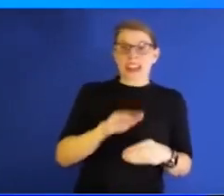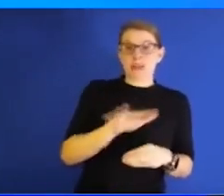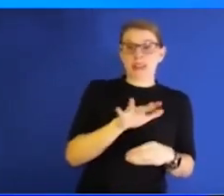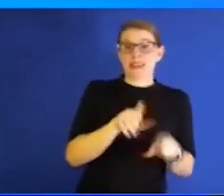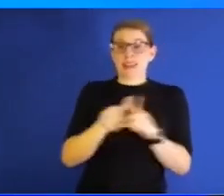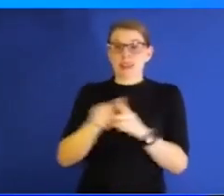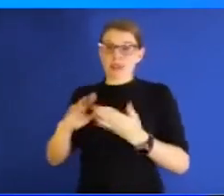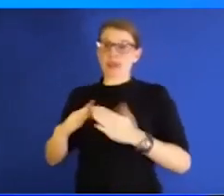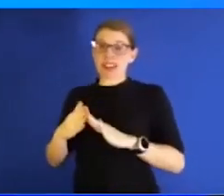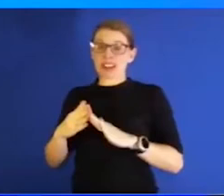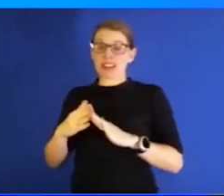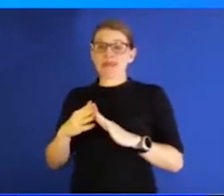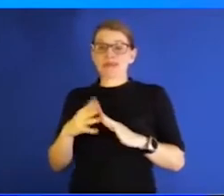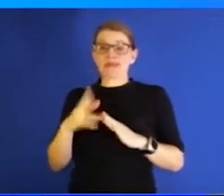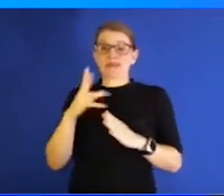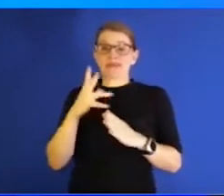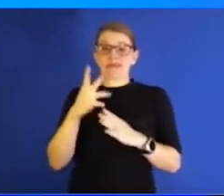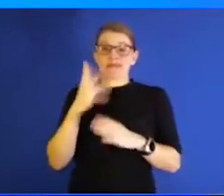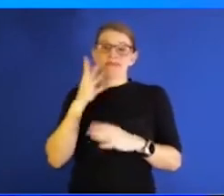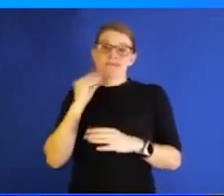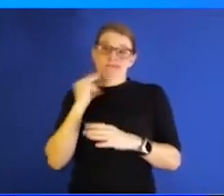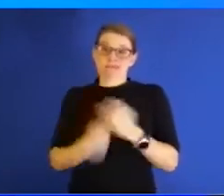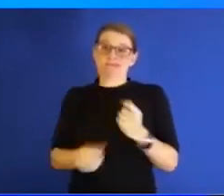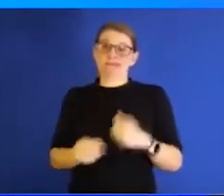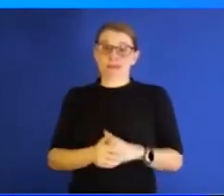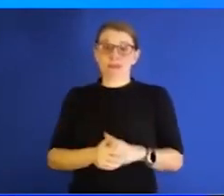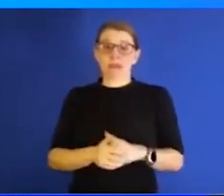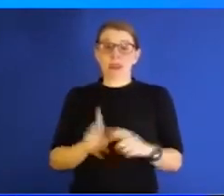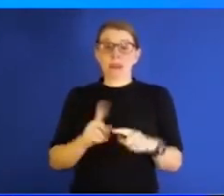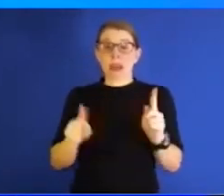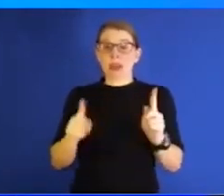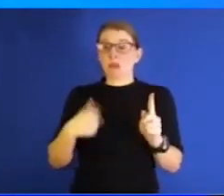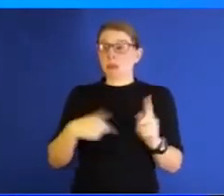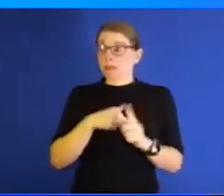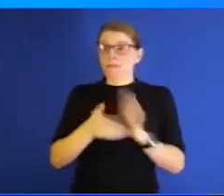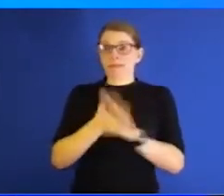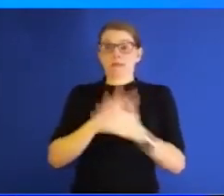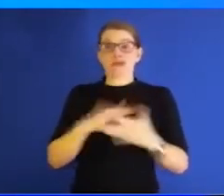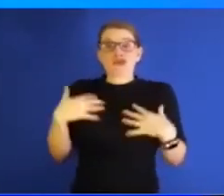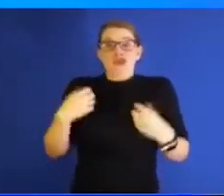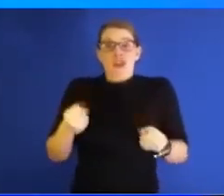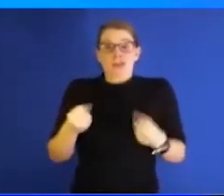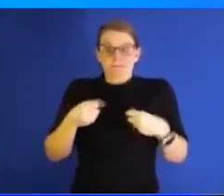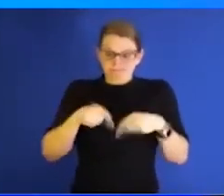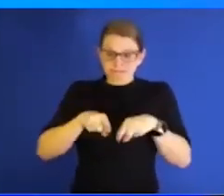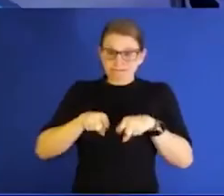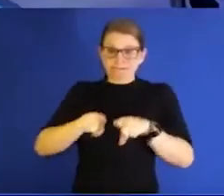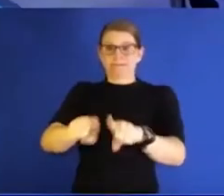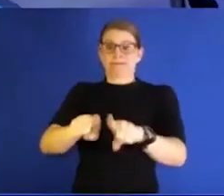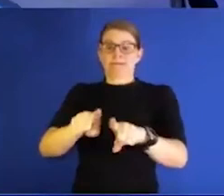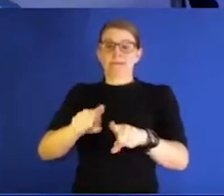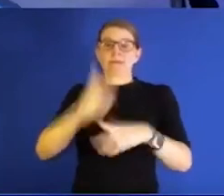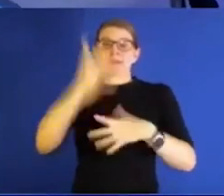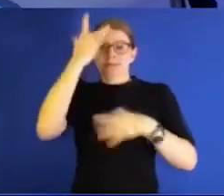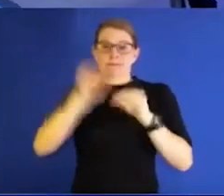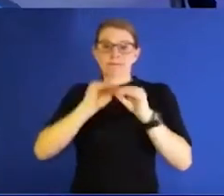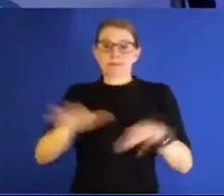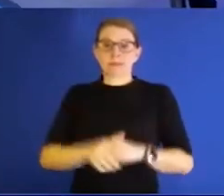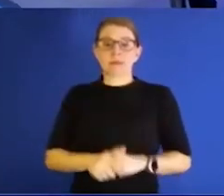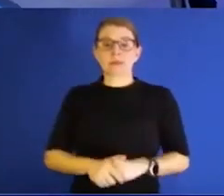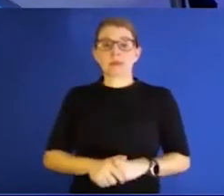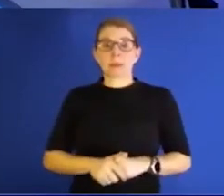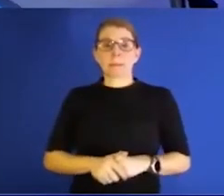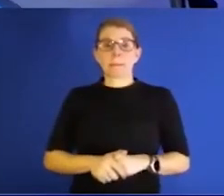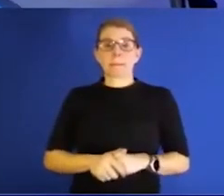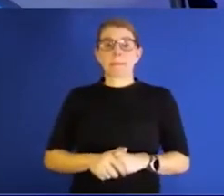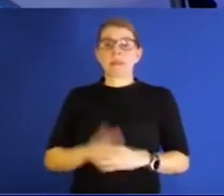we've all developed a lot of resilience through this. And we've done a lot of that as a community. And, you know, somewhere embedded in there